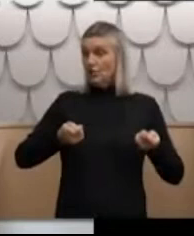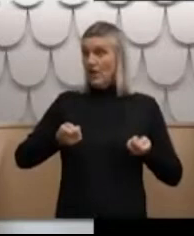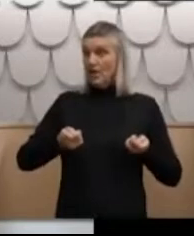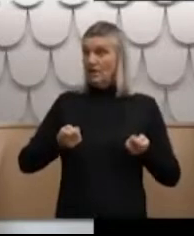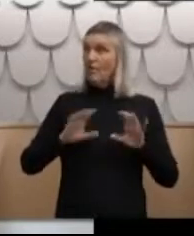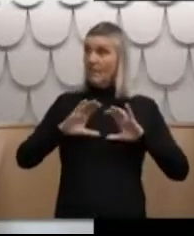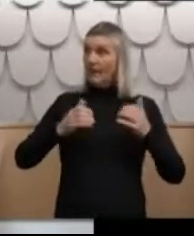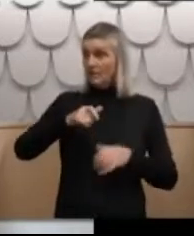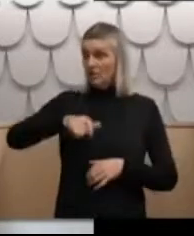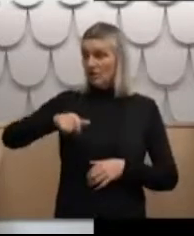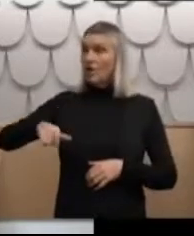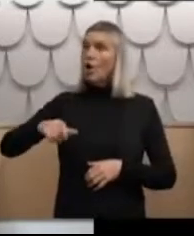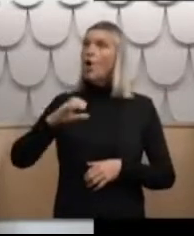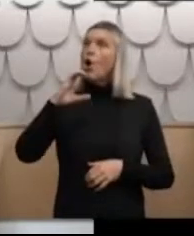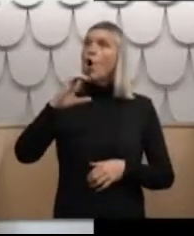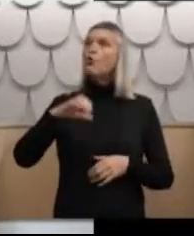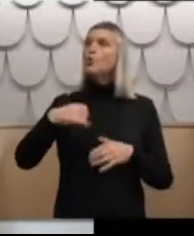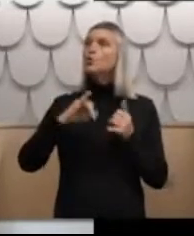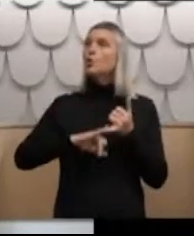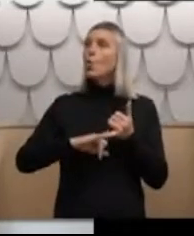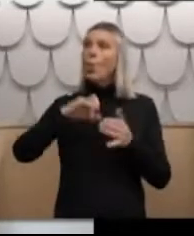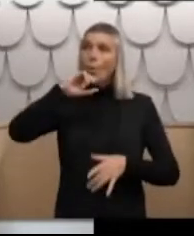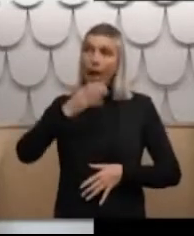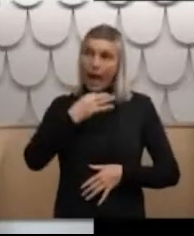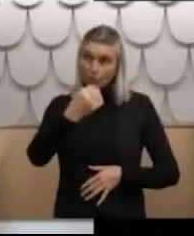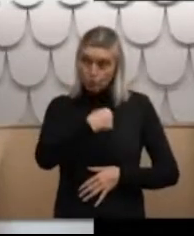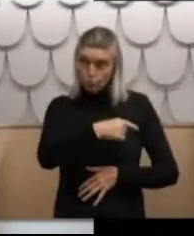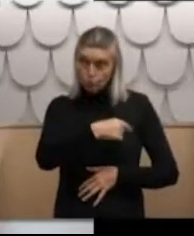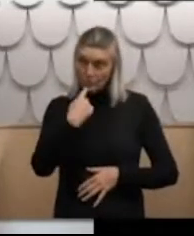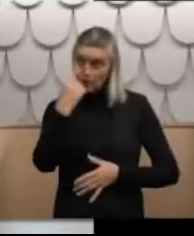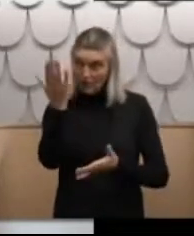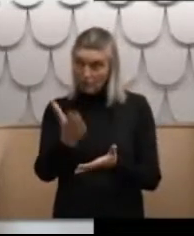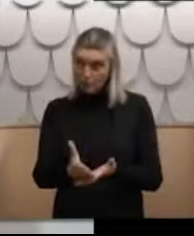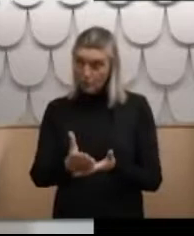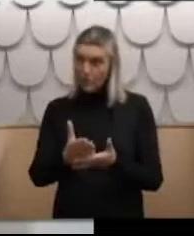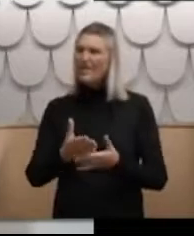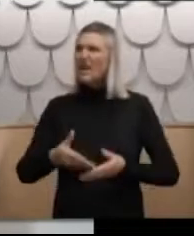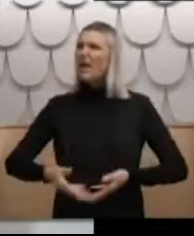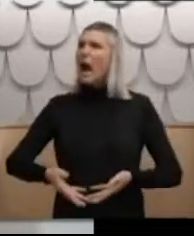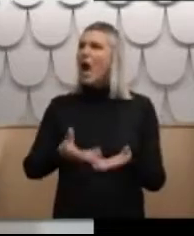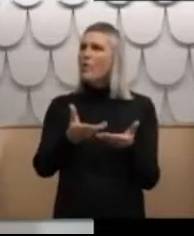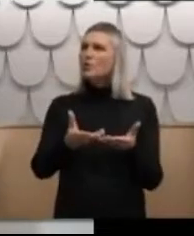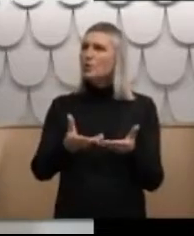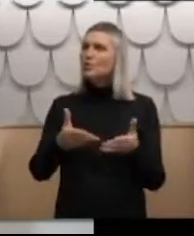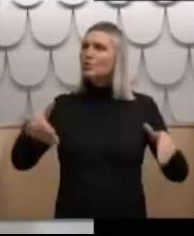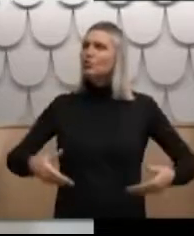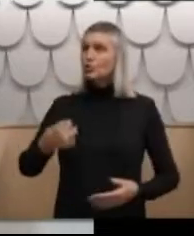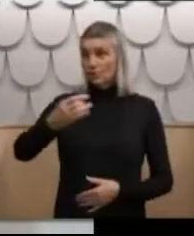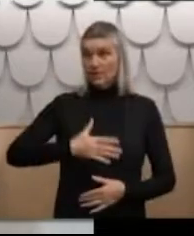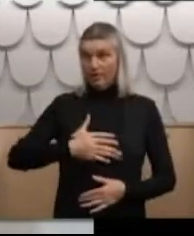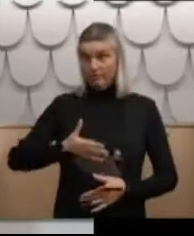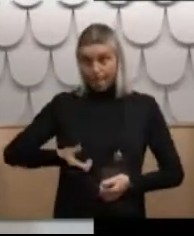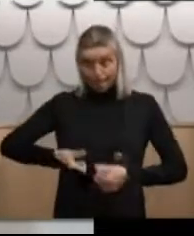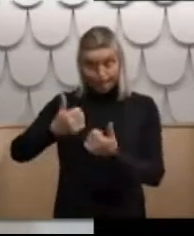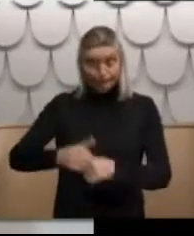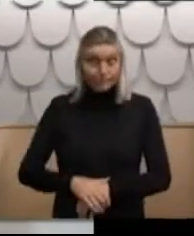Shaw, will do an affirmation with you for your evidence and then we'll leave it to you to introduce yourself how you wish to. Kei